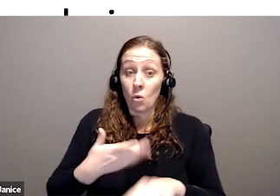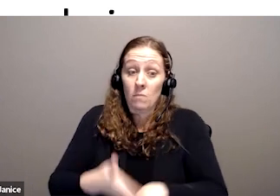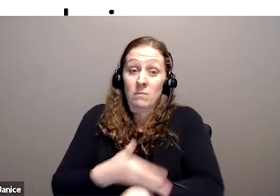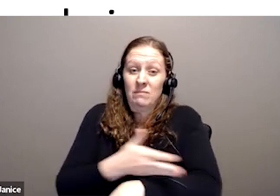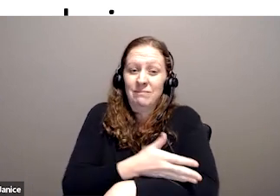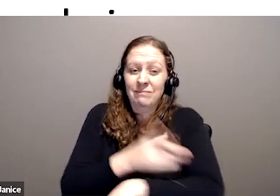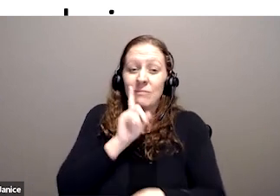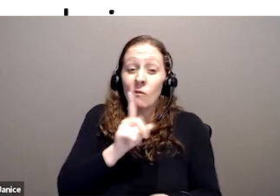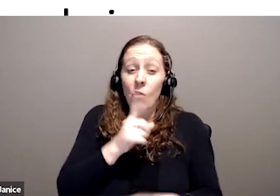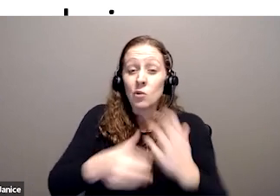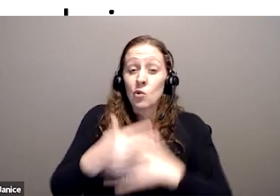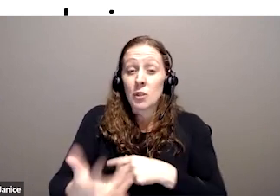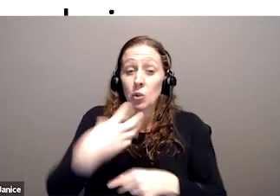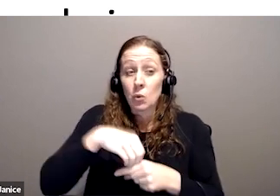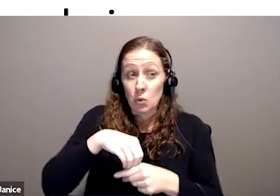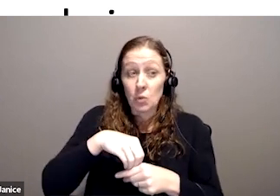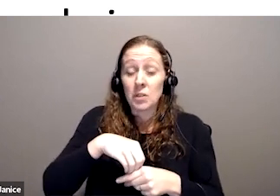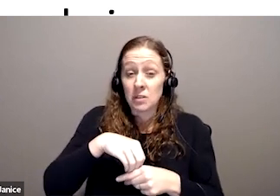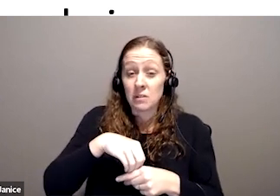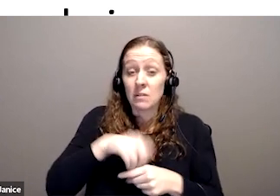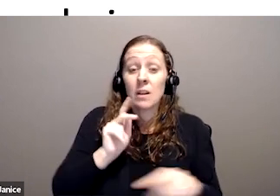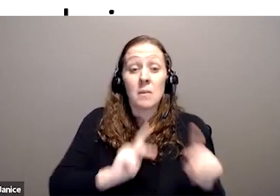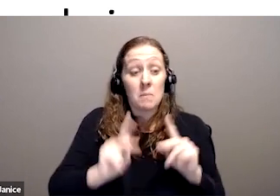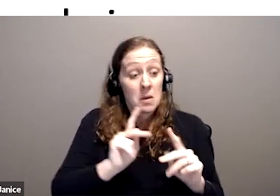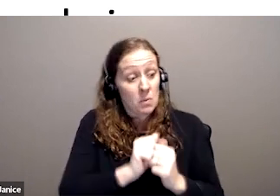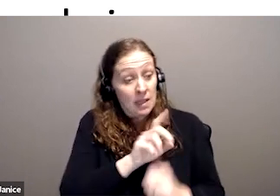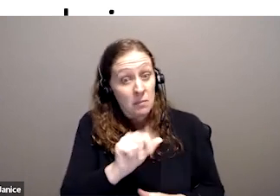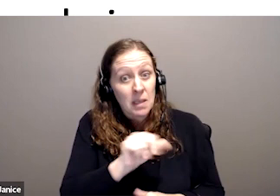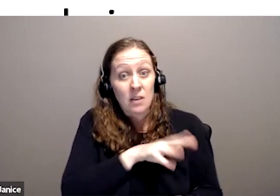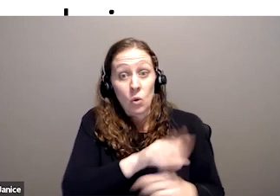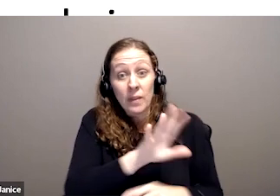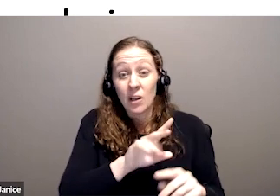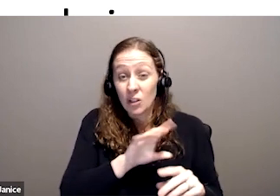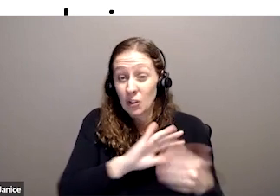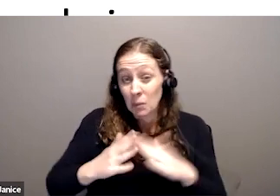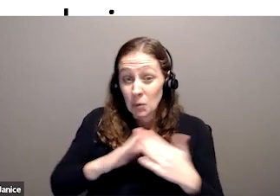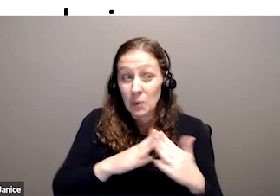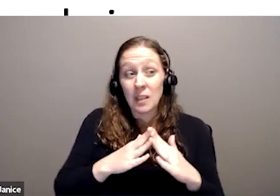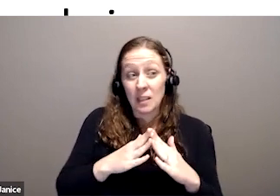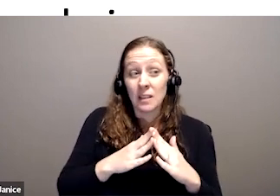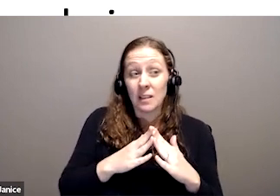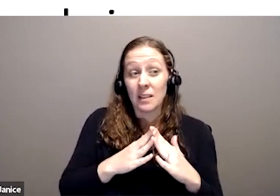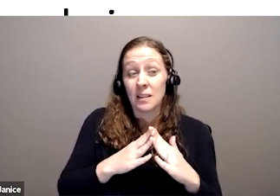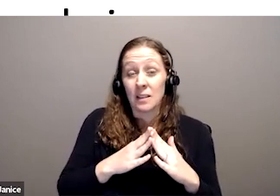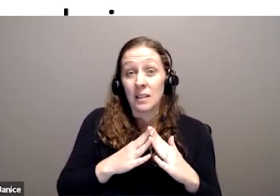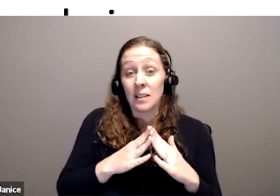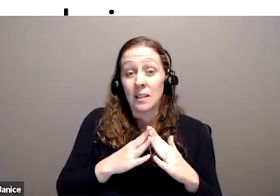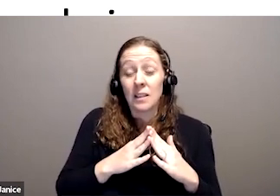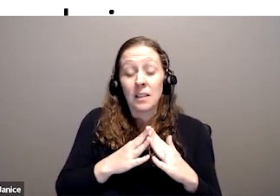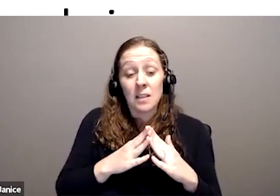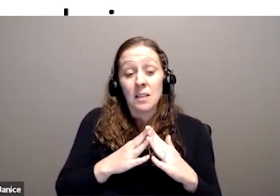social inclusion of persons with disabilities within their communities. This has included a greater